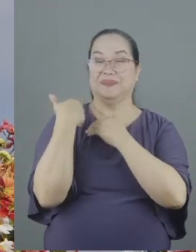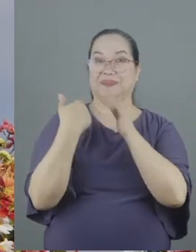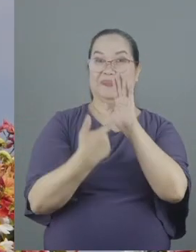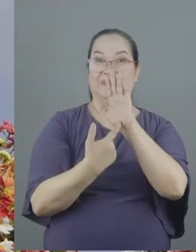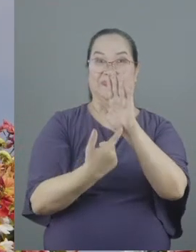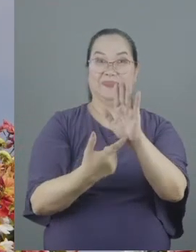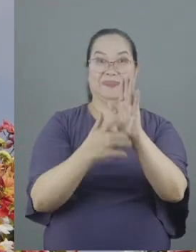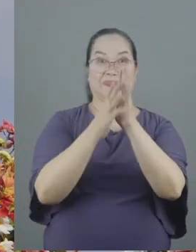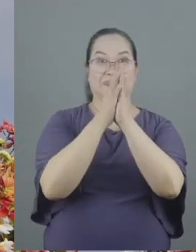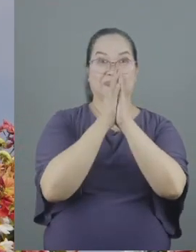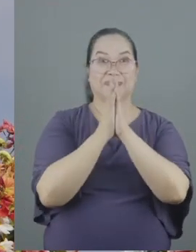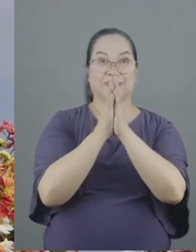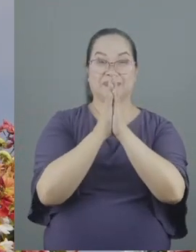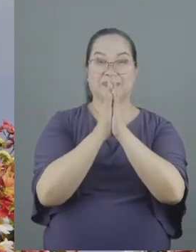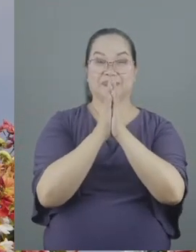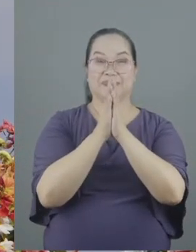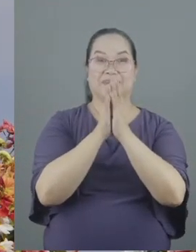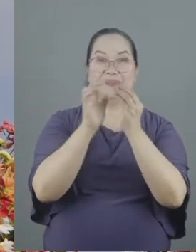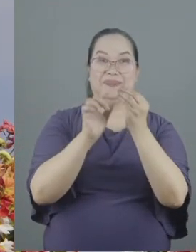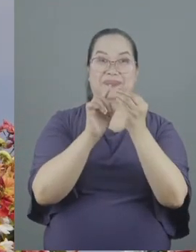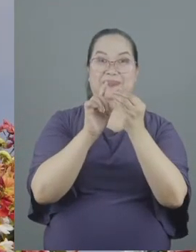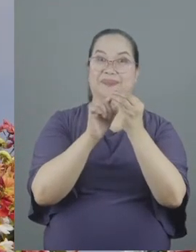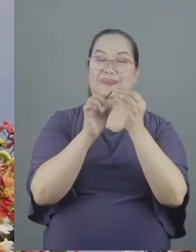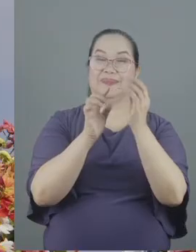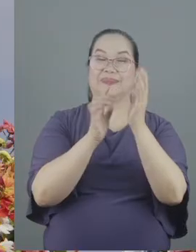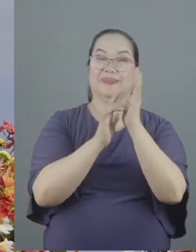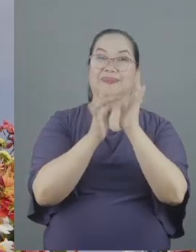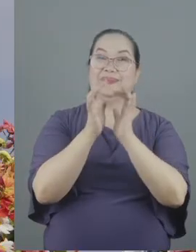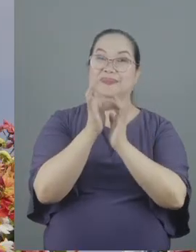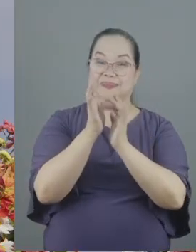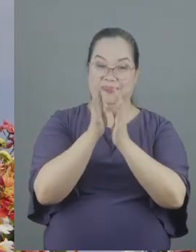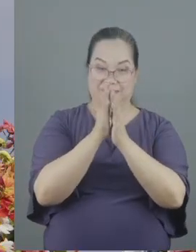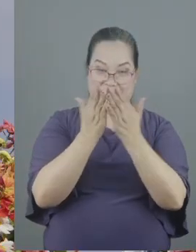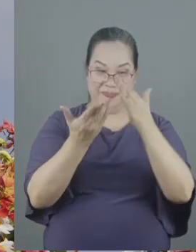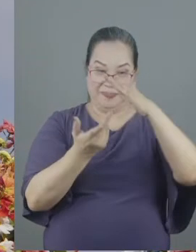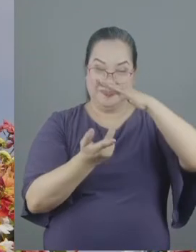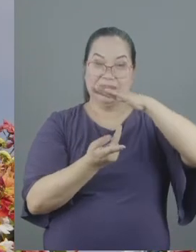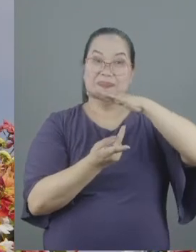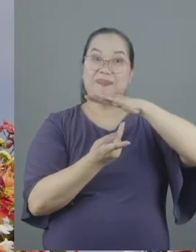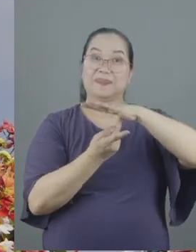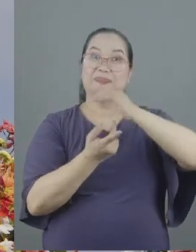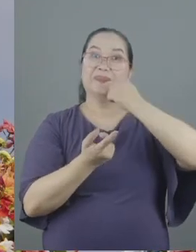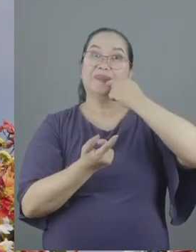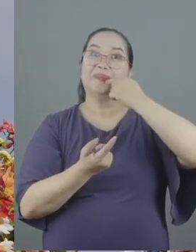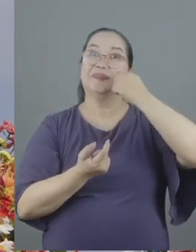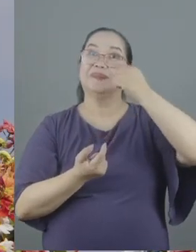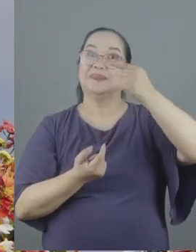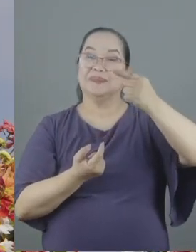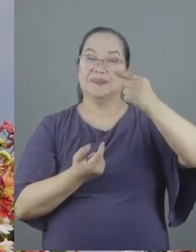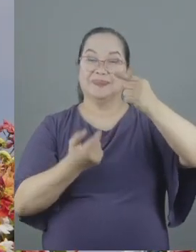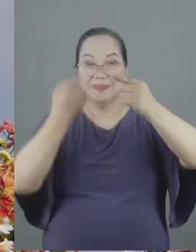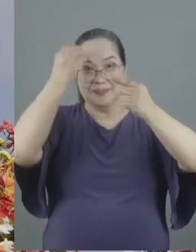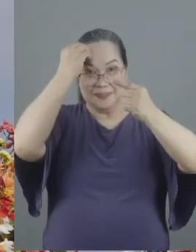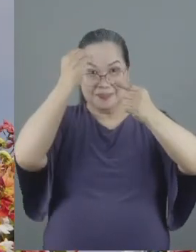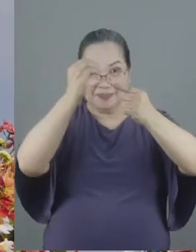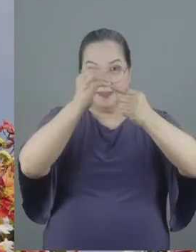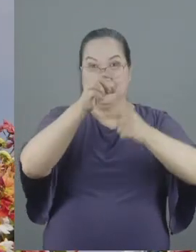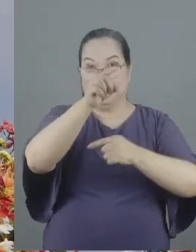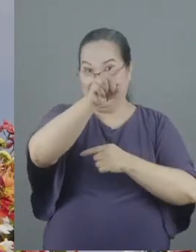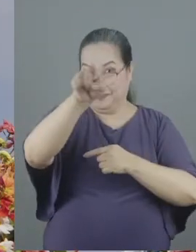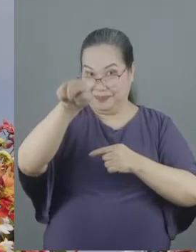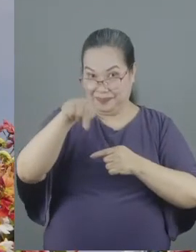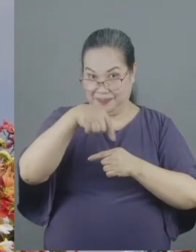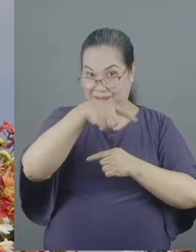prayer and a prescription by the apostle Paul he says the objective is so that we can live in